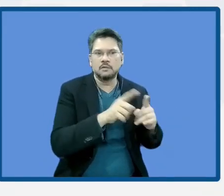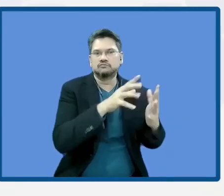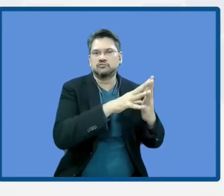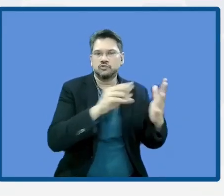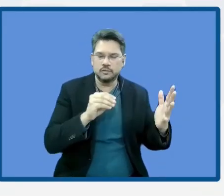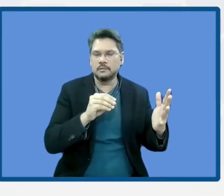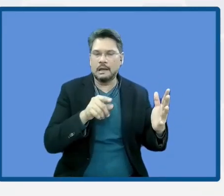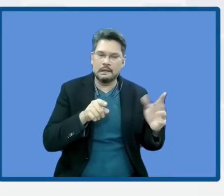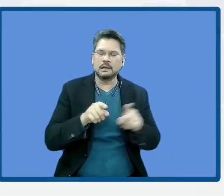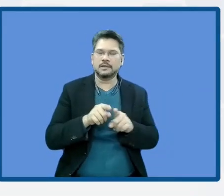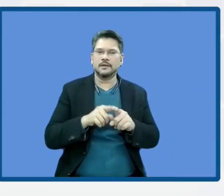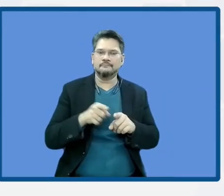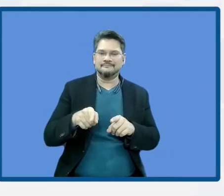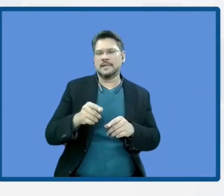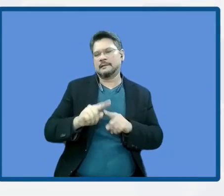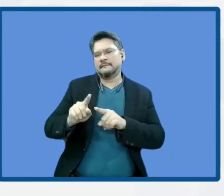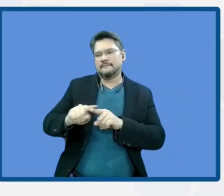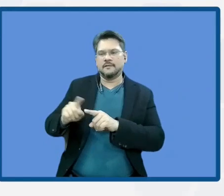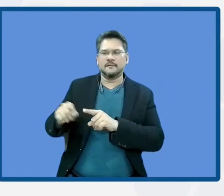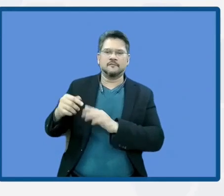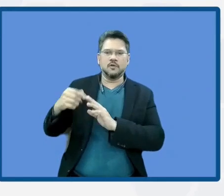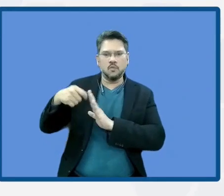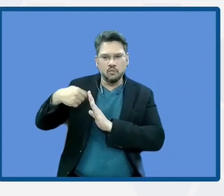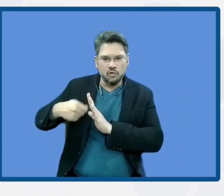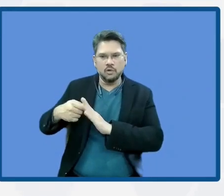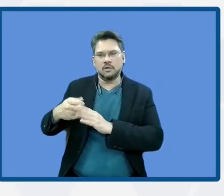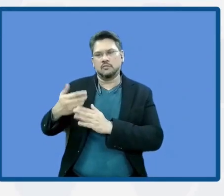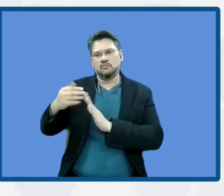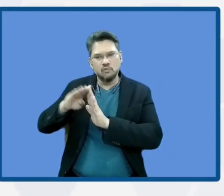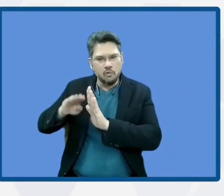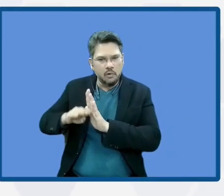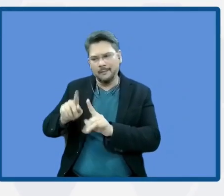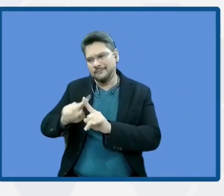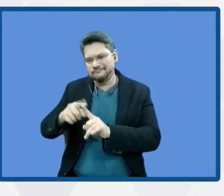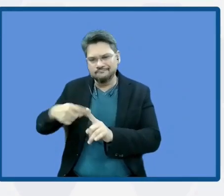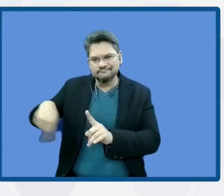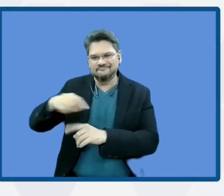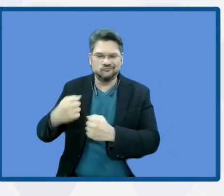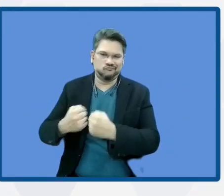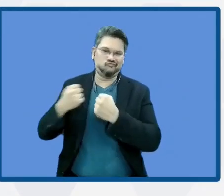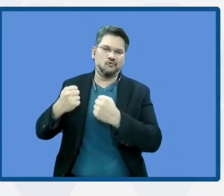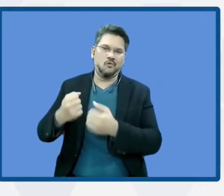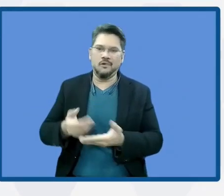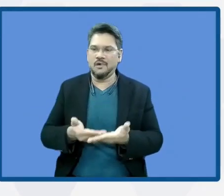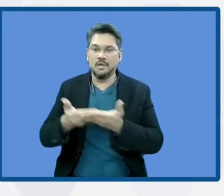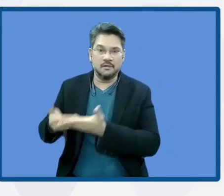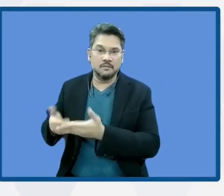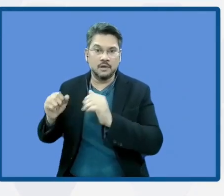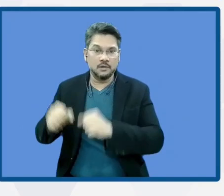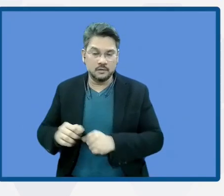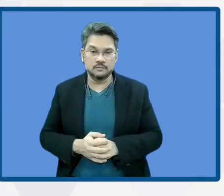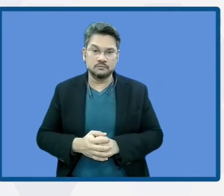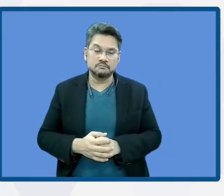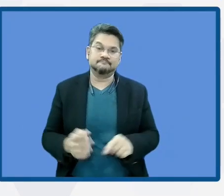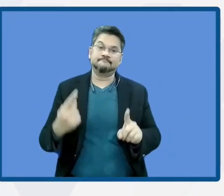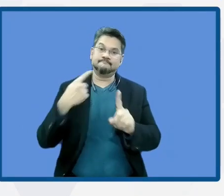in the region. Another important point is the universities. They play an